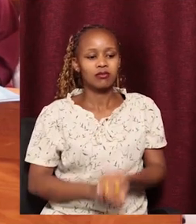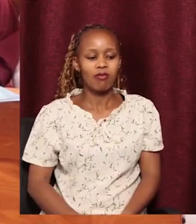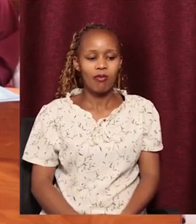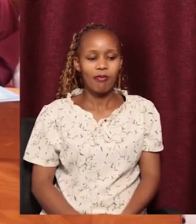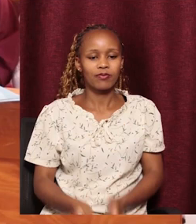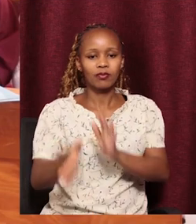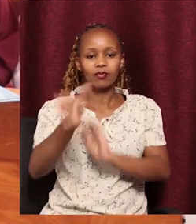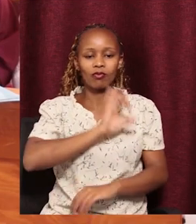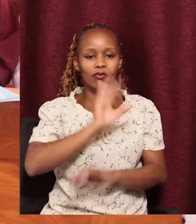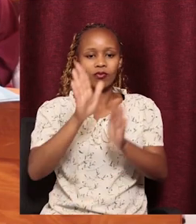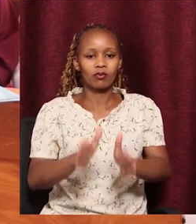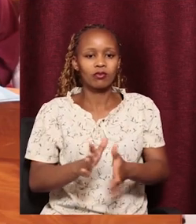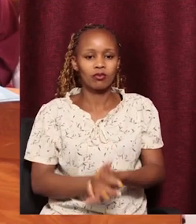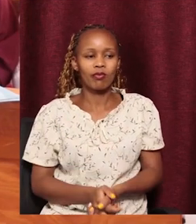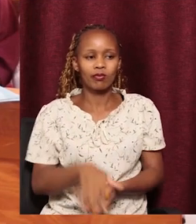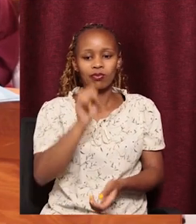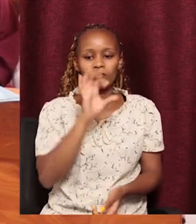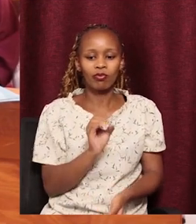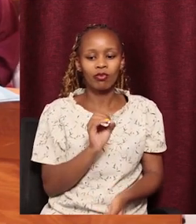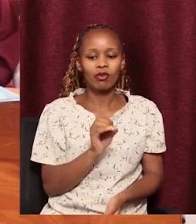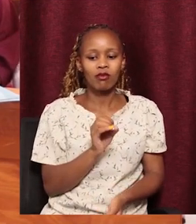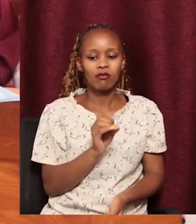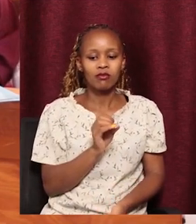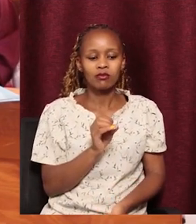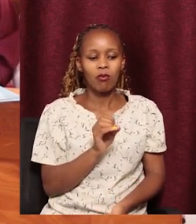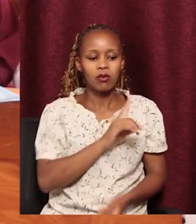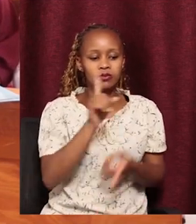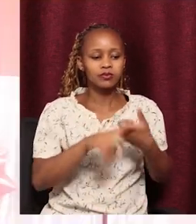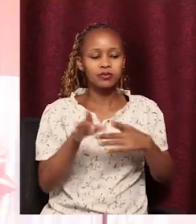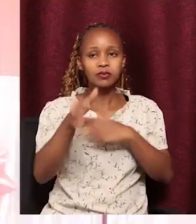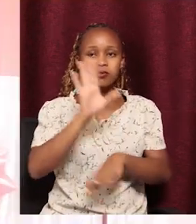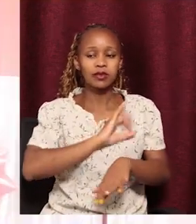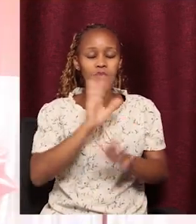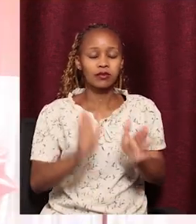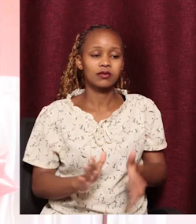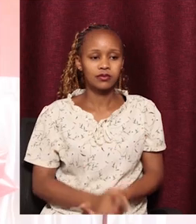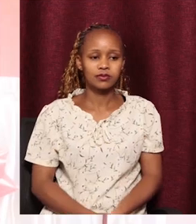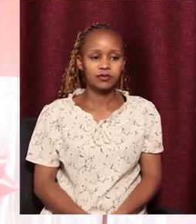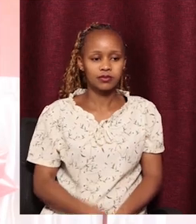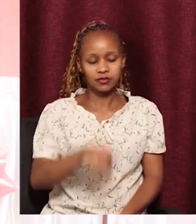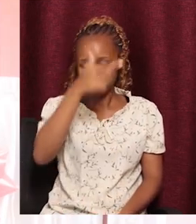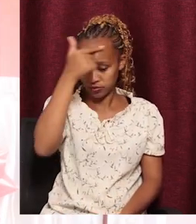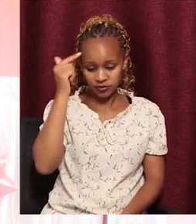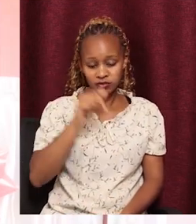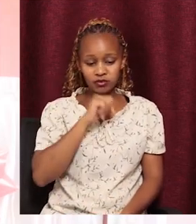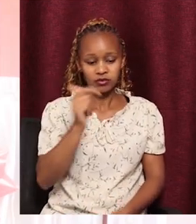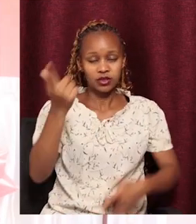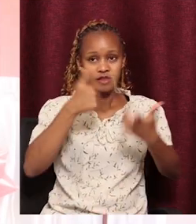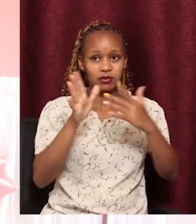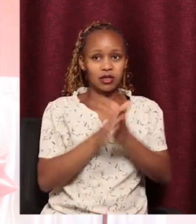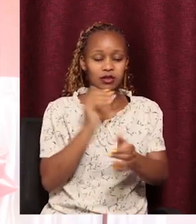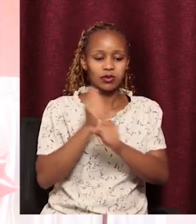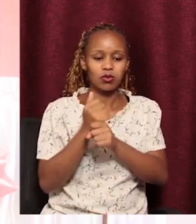God is the owner. So, when God is the owner, because he will not come